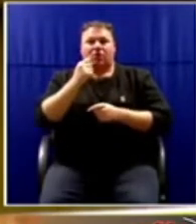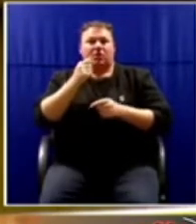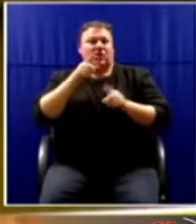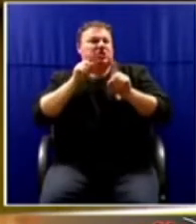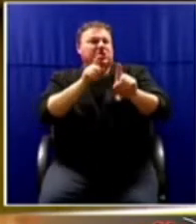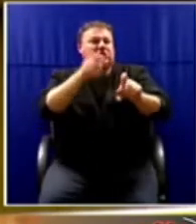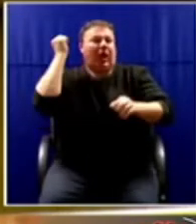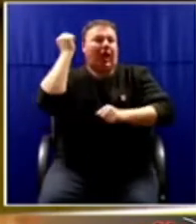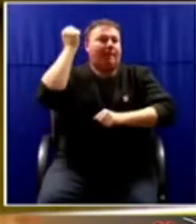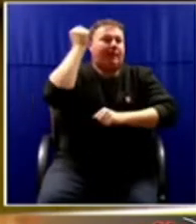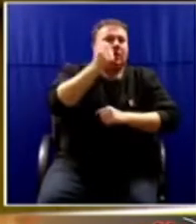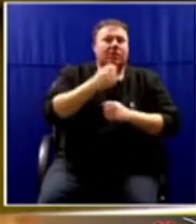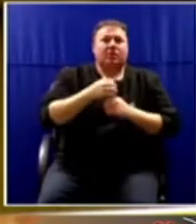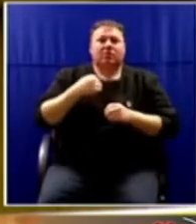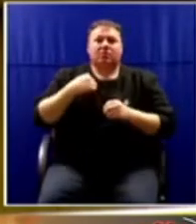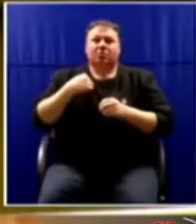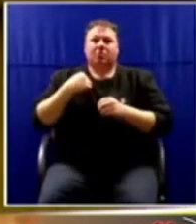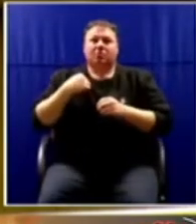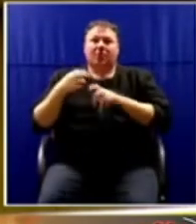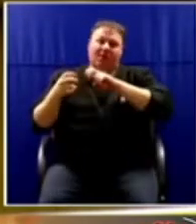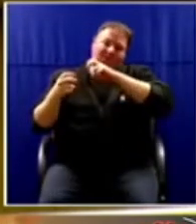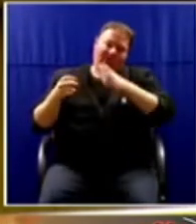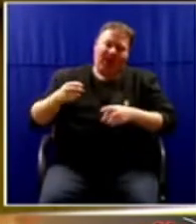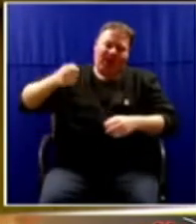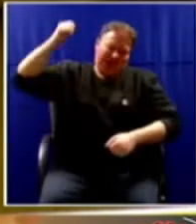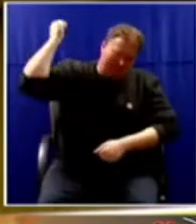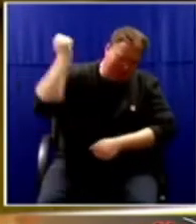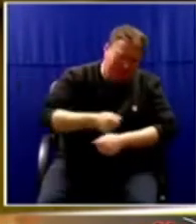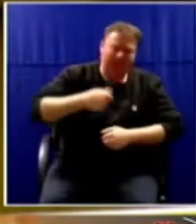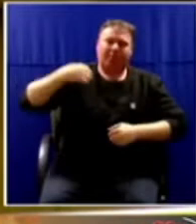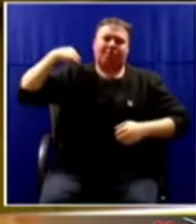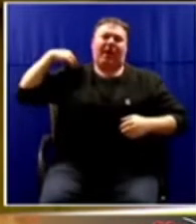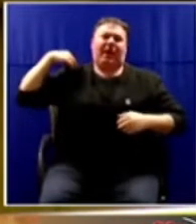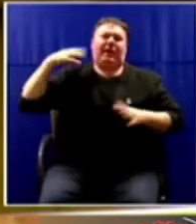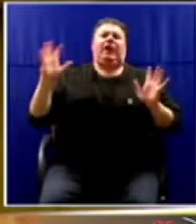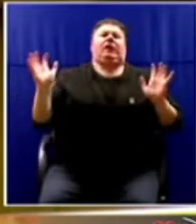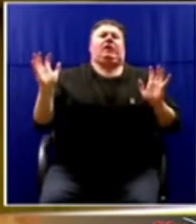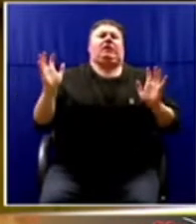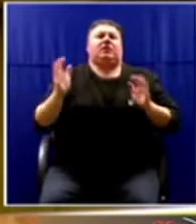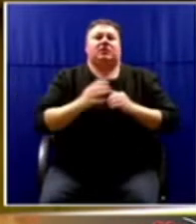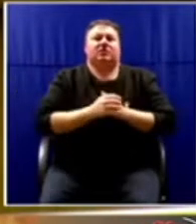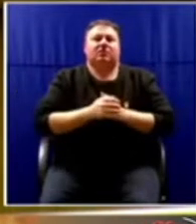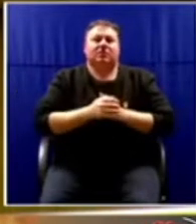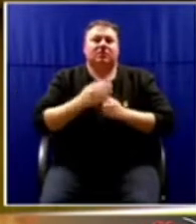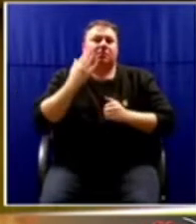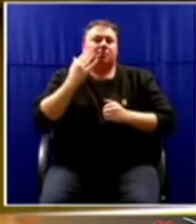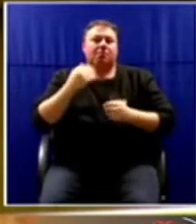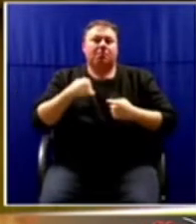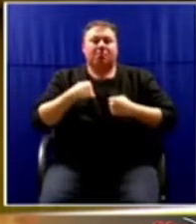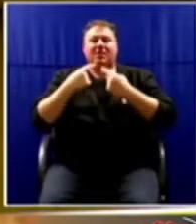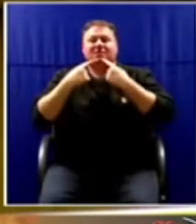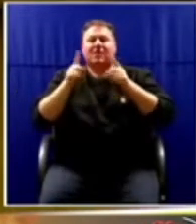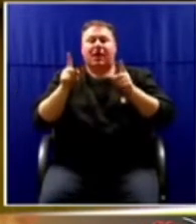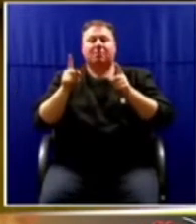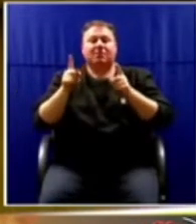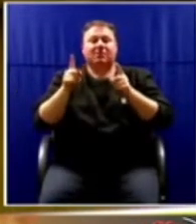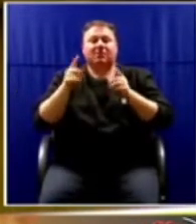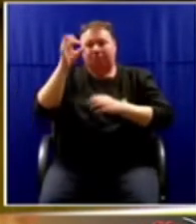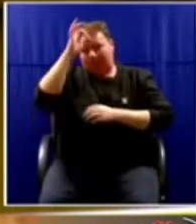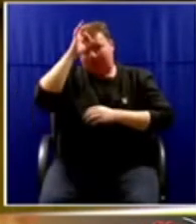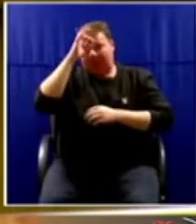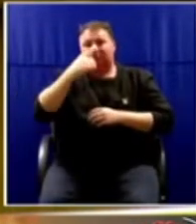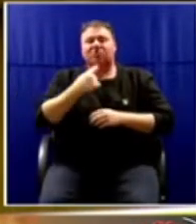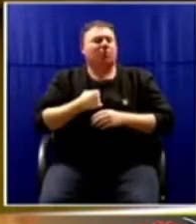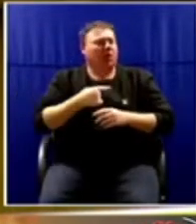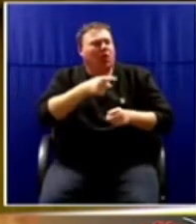I fell and he hit me on my back. While I was giving my statement, the police told me you're not